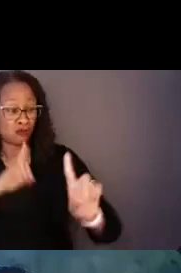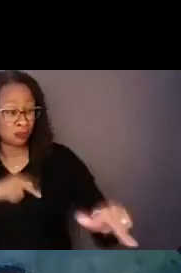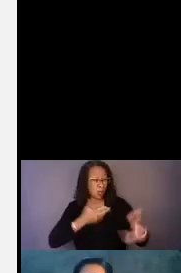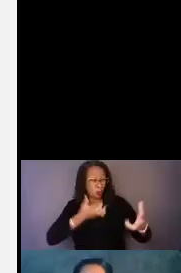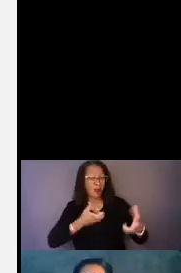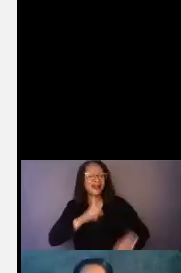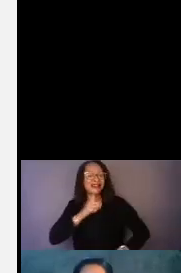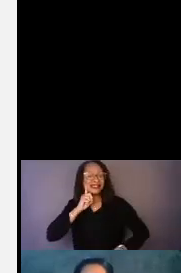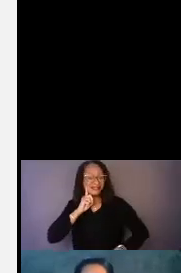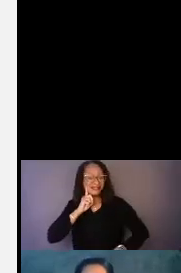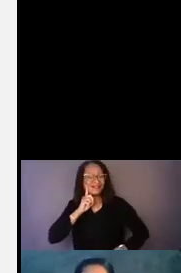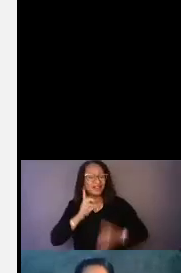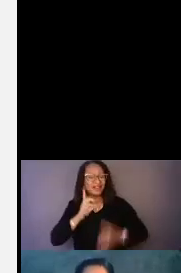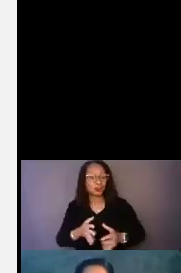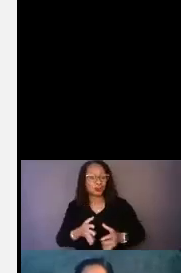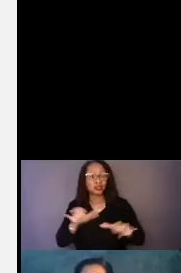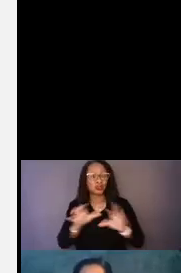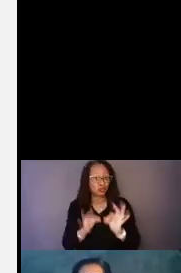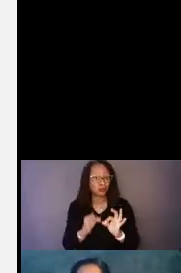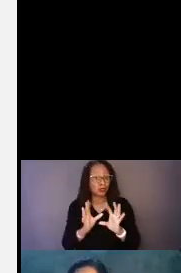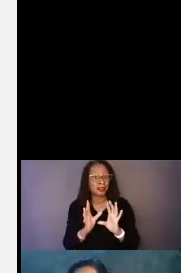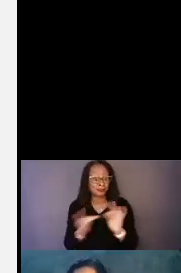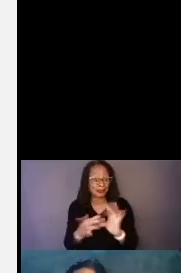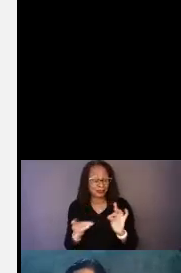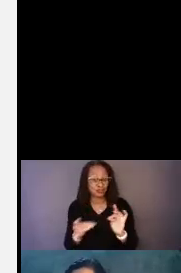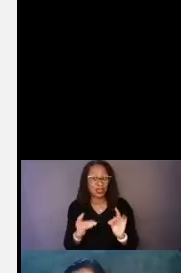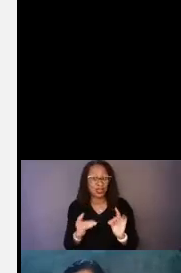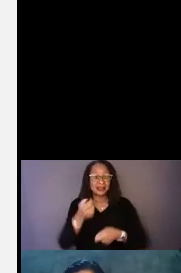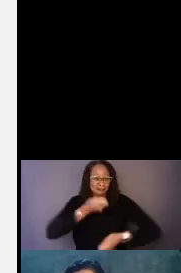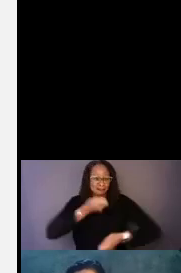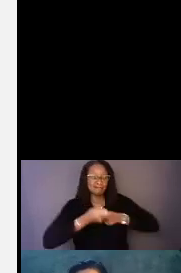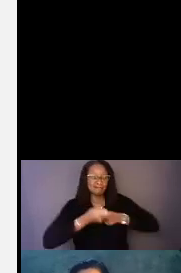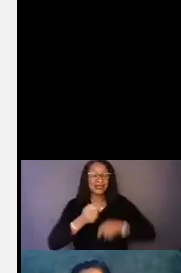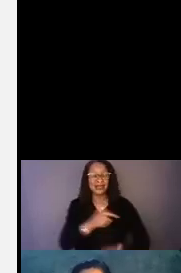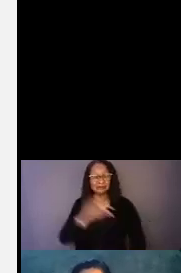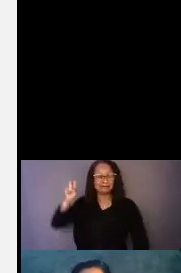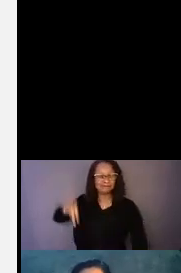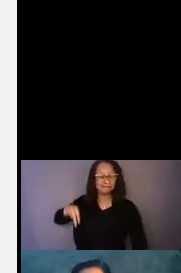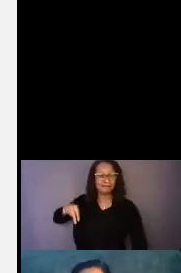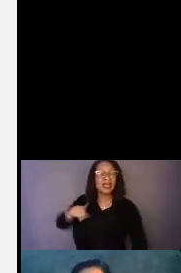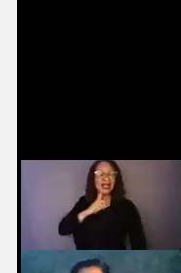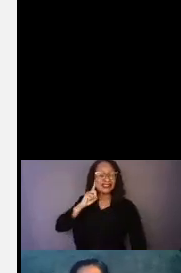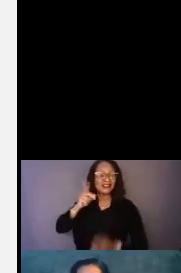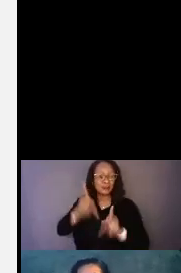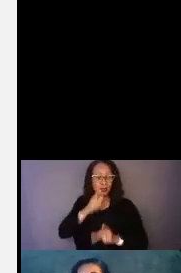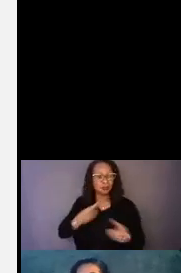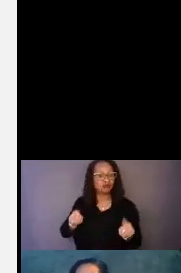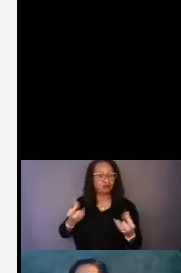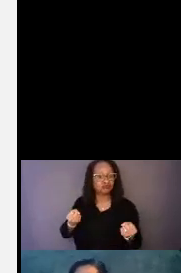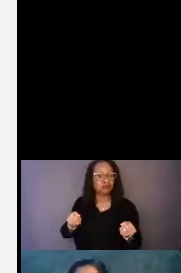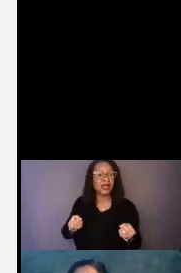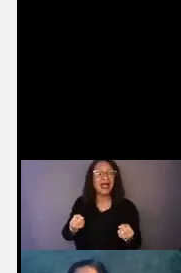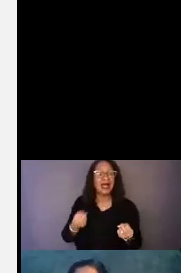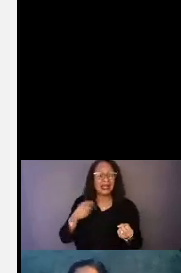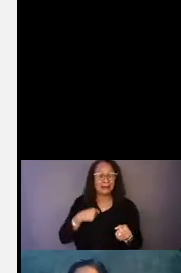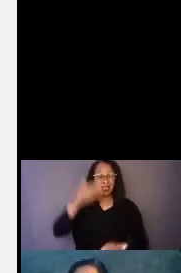interpreting these messages, which would put a deaf person next to their example, Newsome, and me in